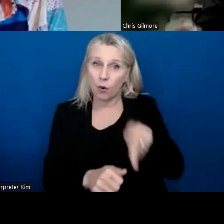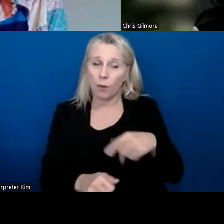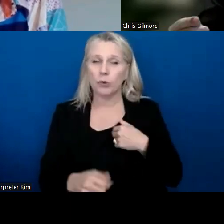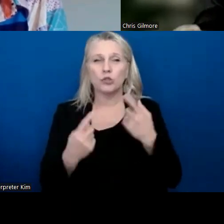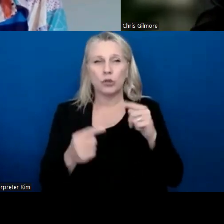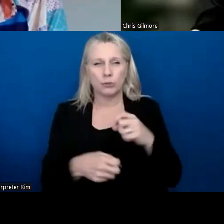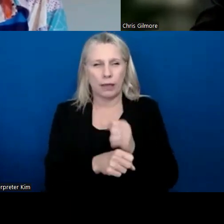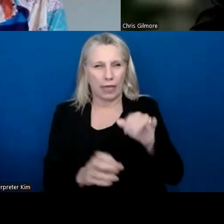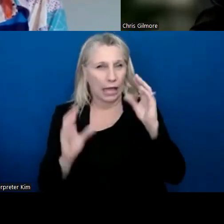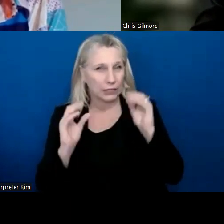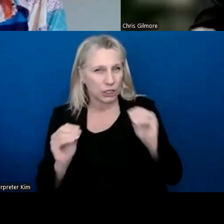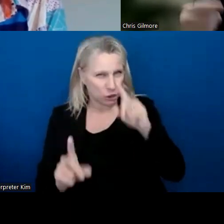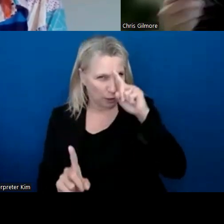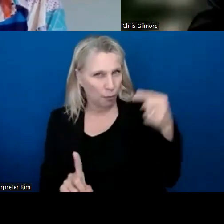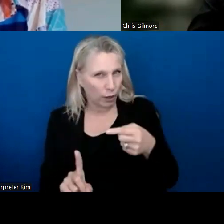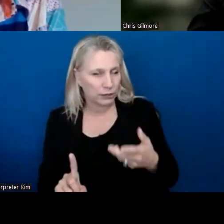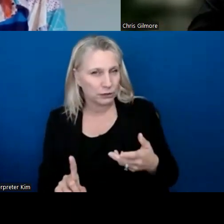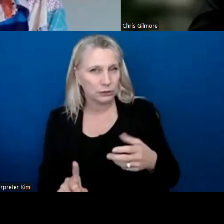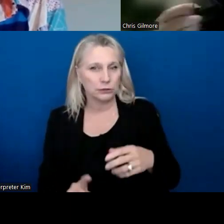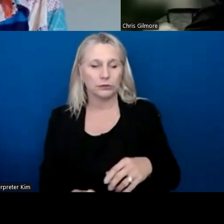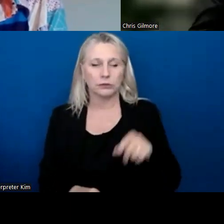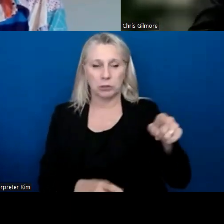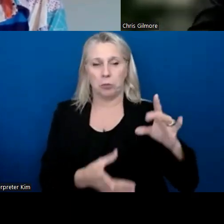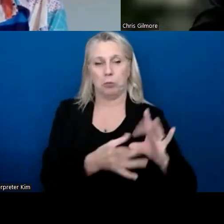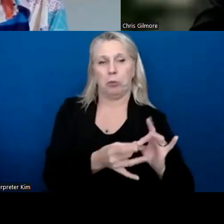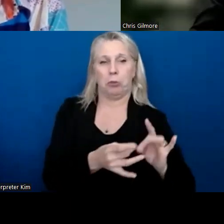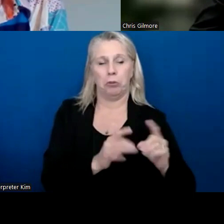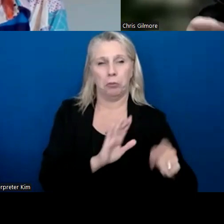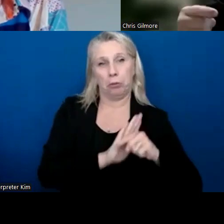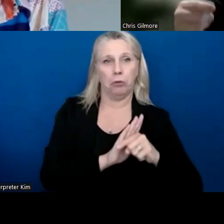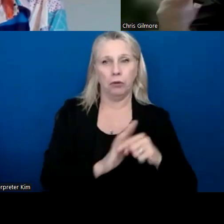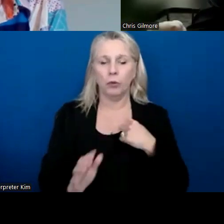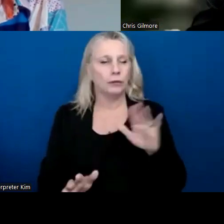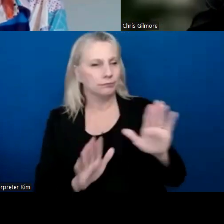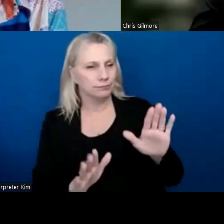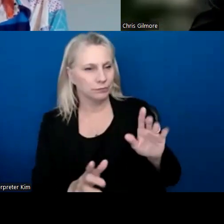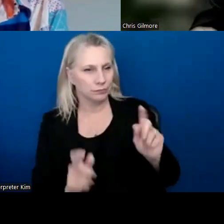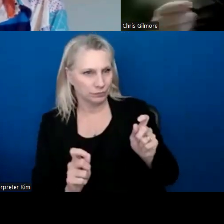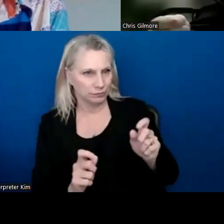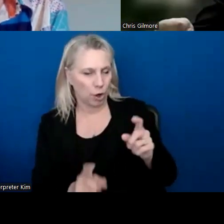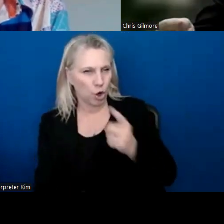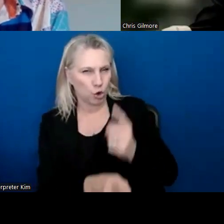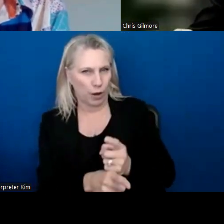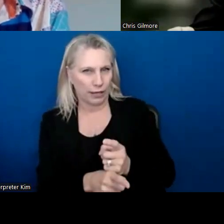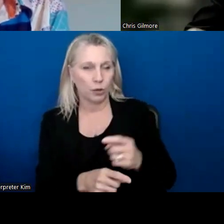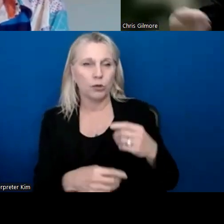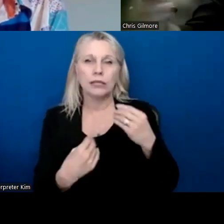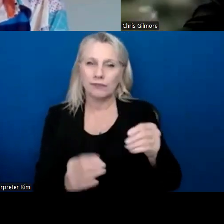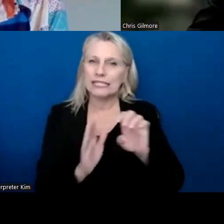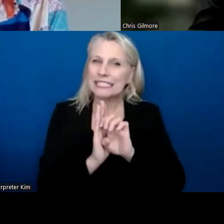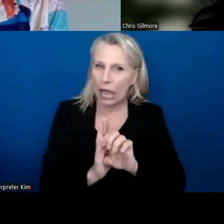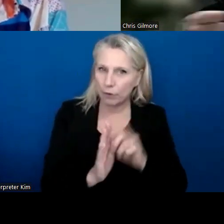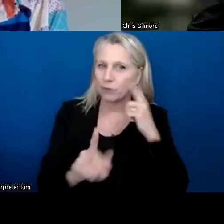teaching point. Like, yes, a kid makes a comment, we correct the comment. If we're giving examples, we try to give examples from